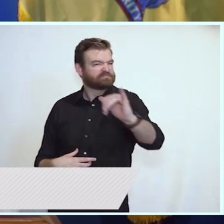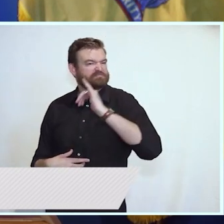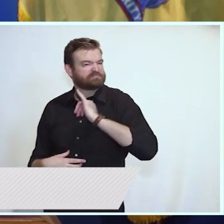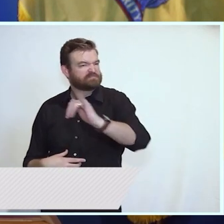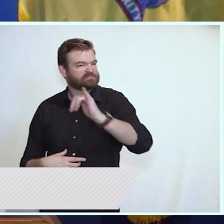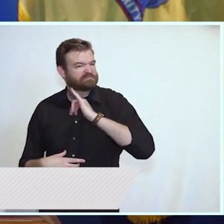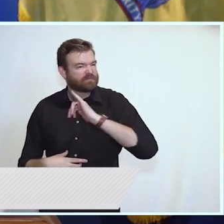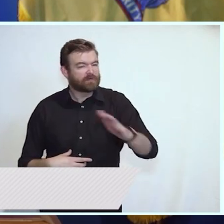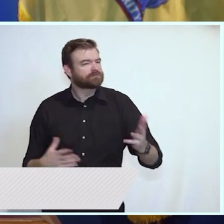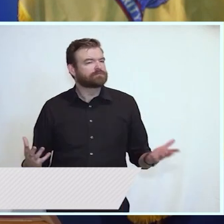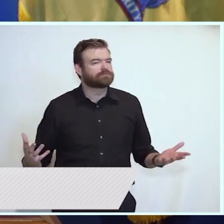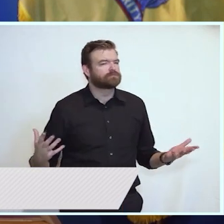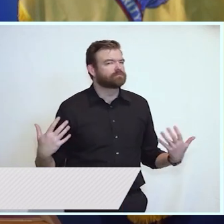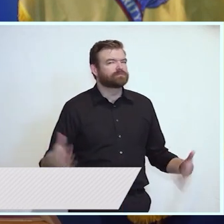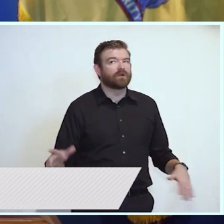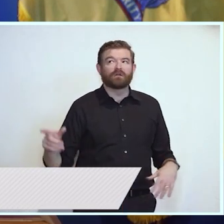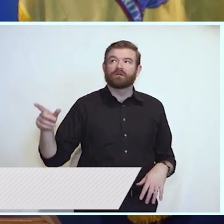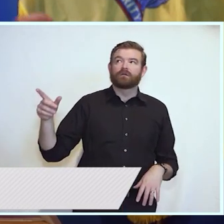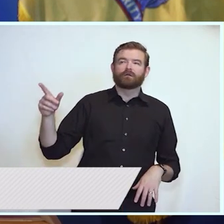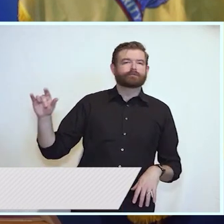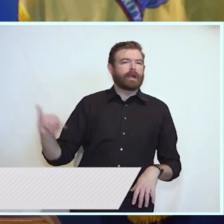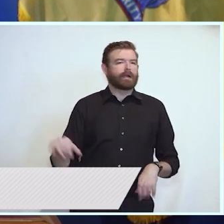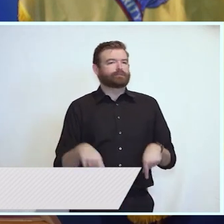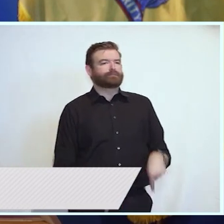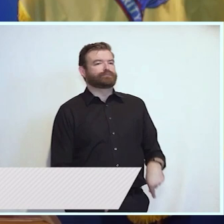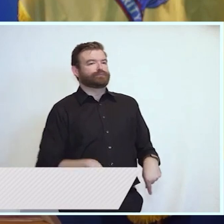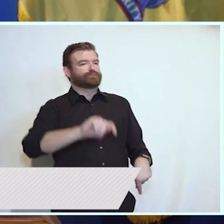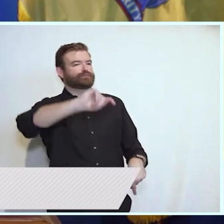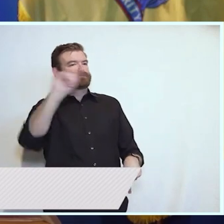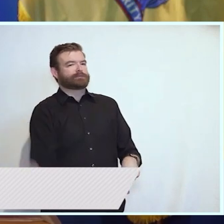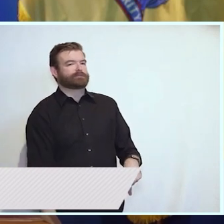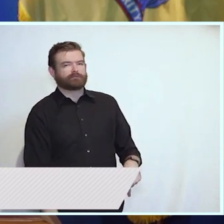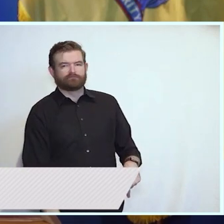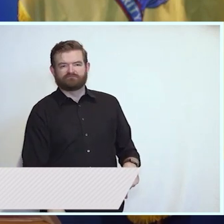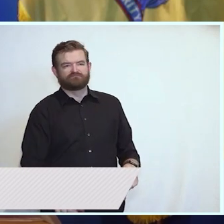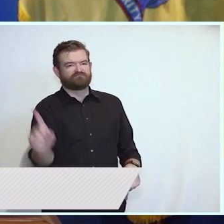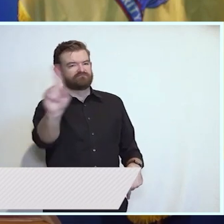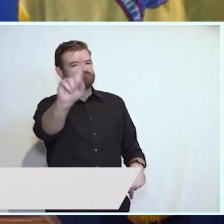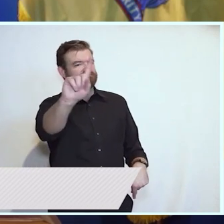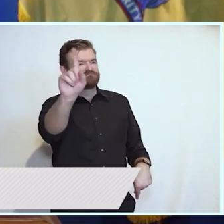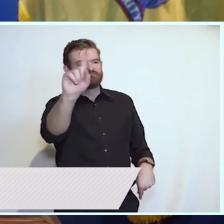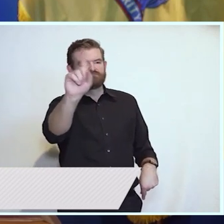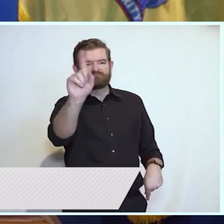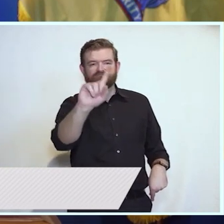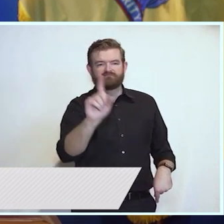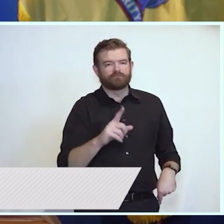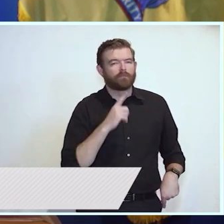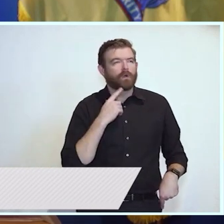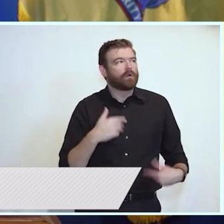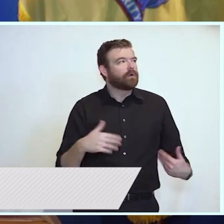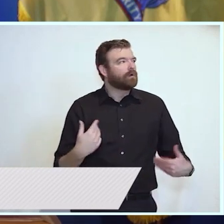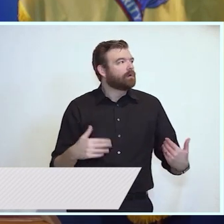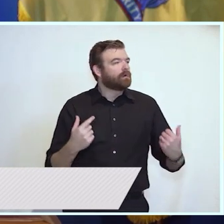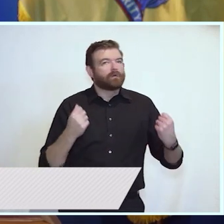And we don't want that political stagnation to creep into our work here in Trenton, not in our very backyard, not when there is